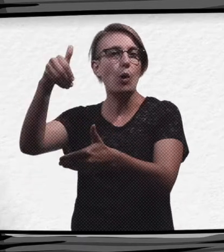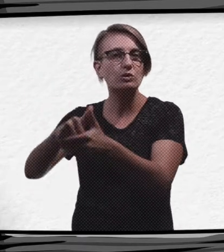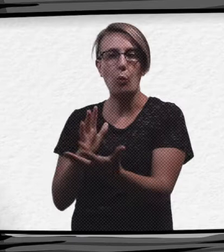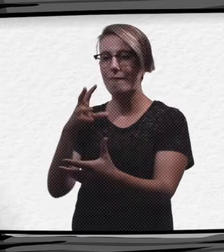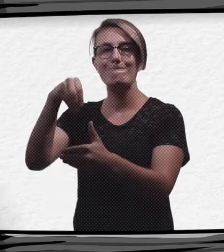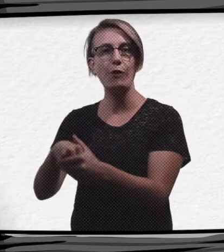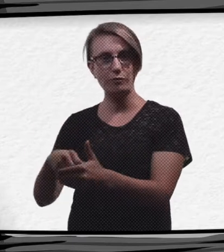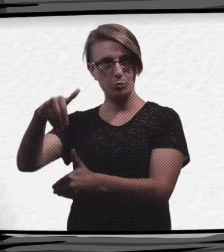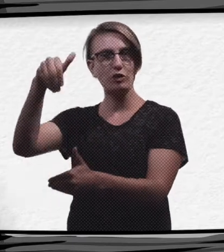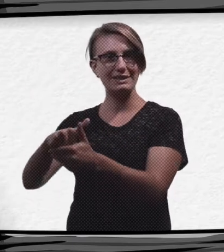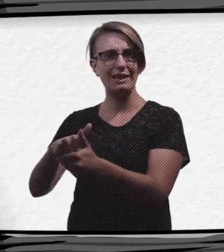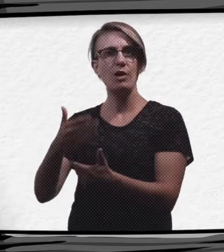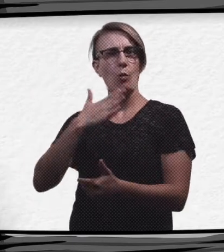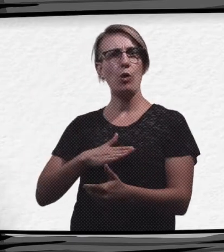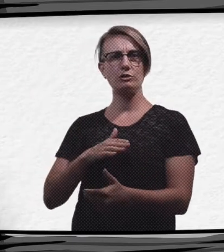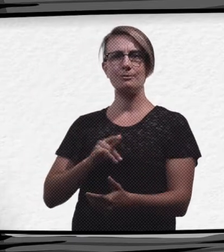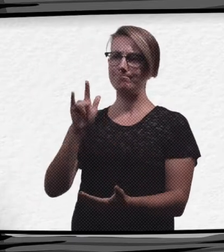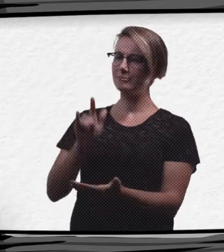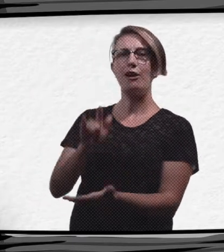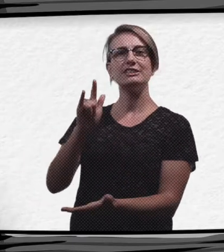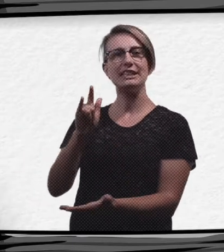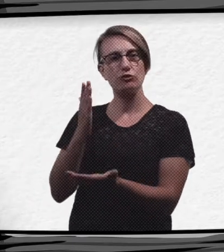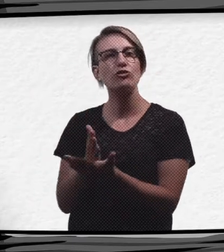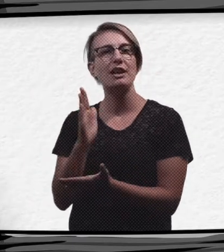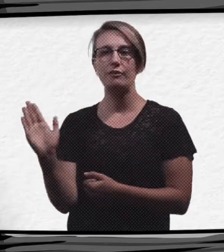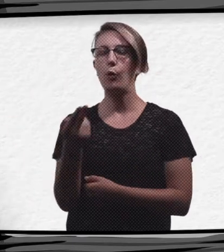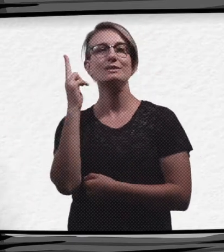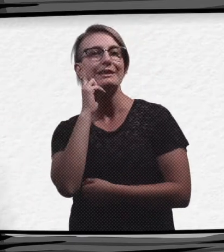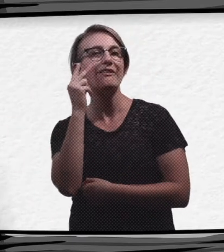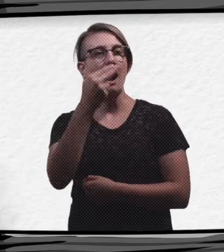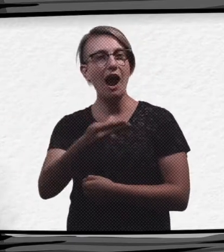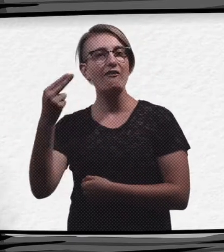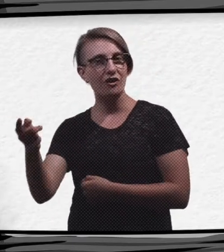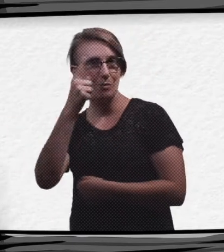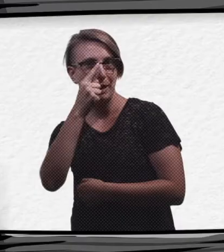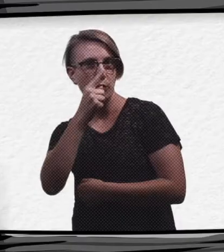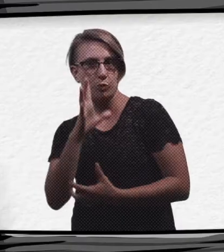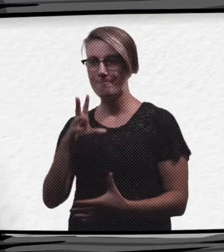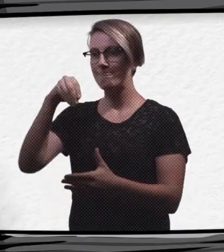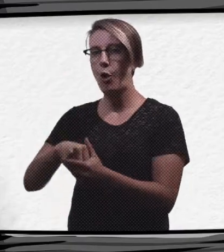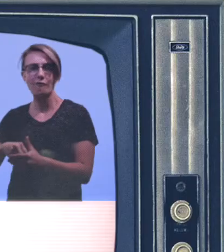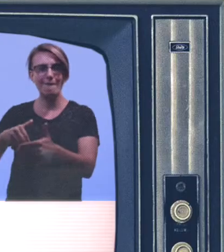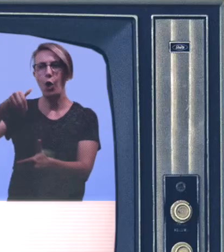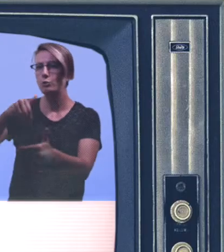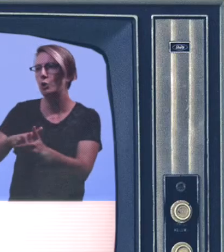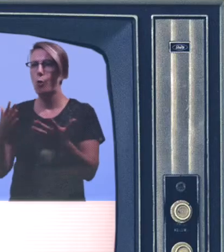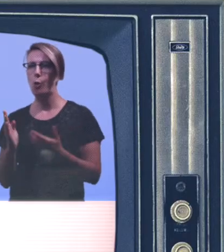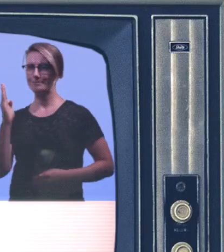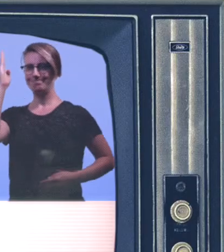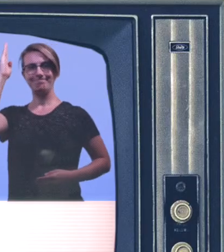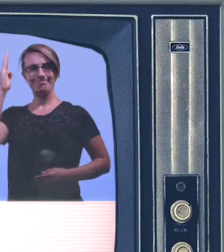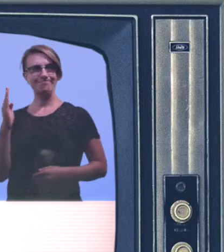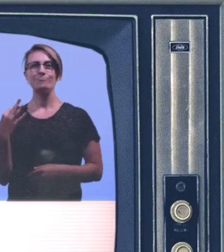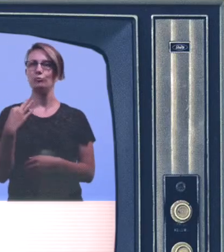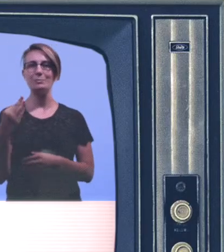voters, and candidates, to participate fully and freely in democracy by 2020. That looks